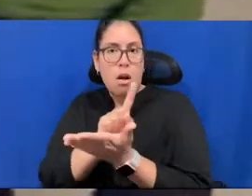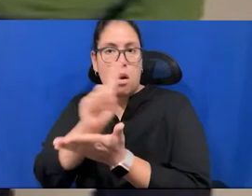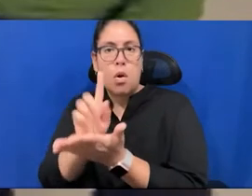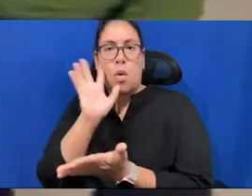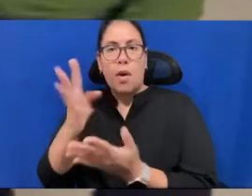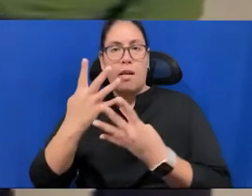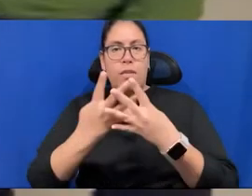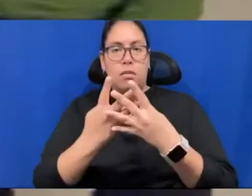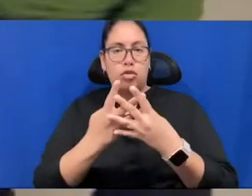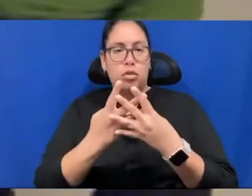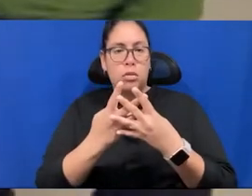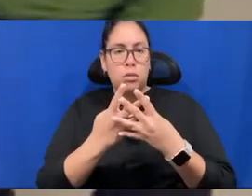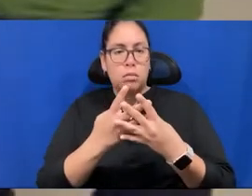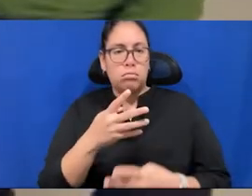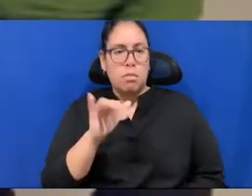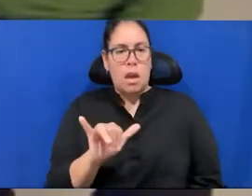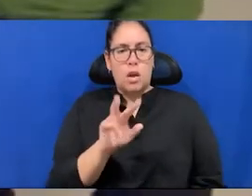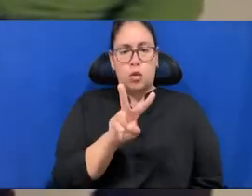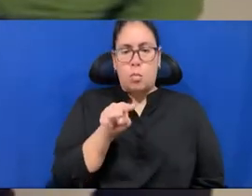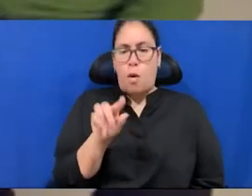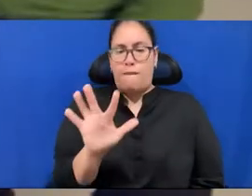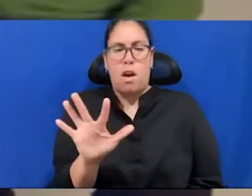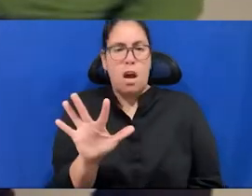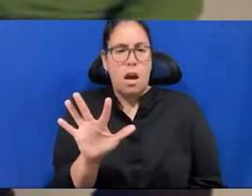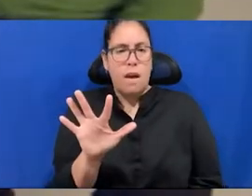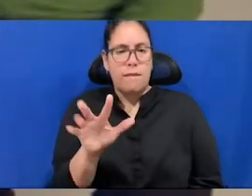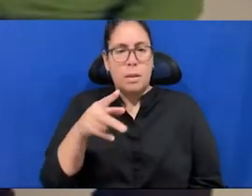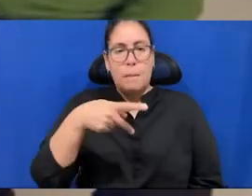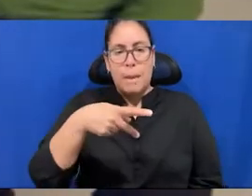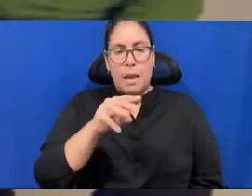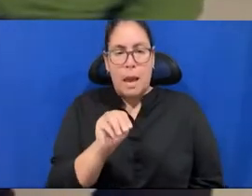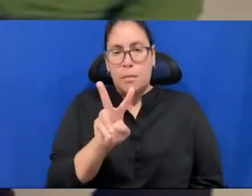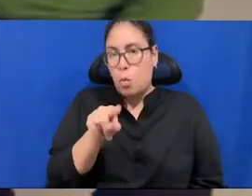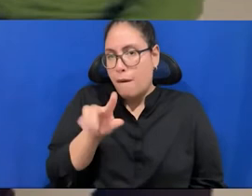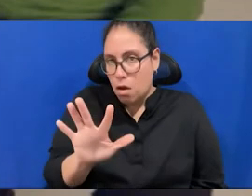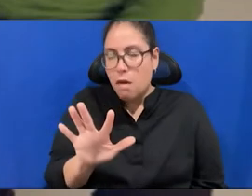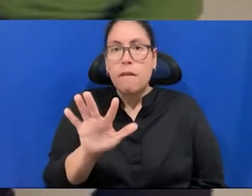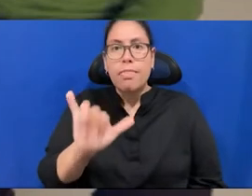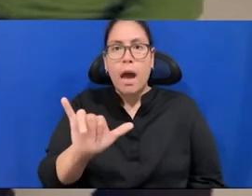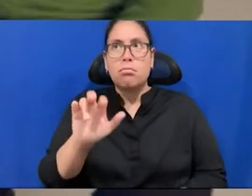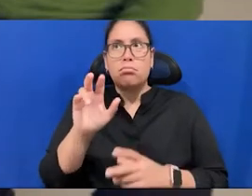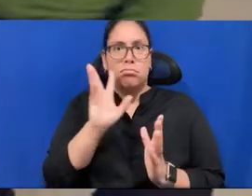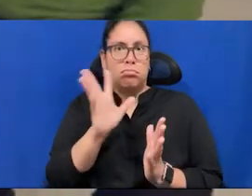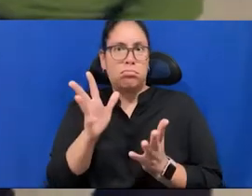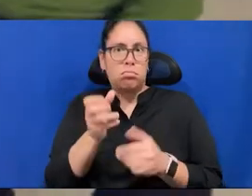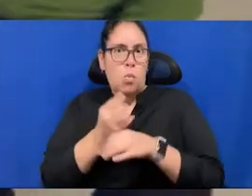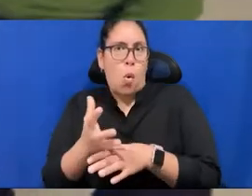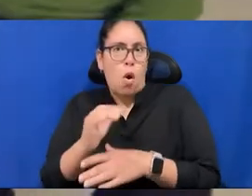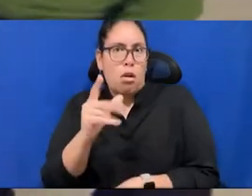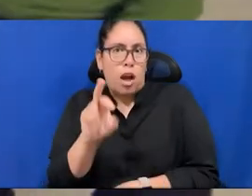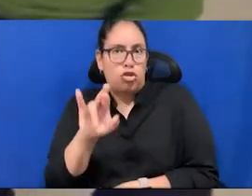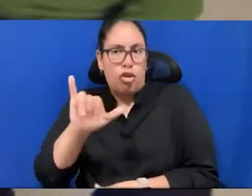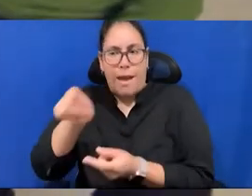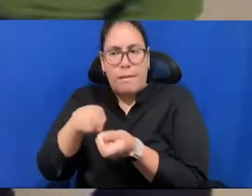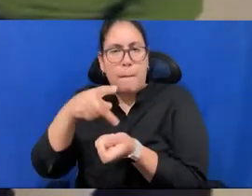is, um, a very carcinogenic particle, um, that causes, um, great